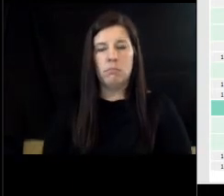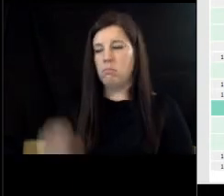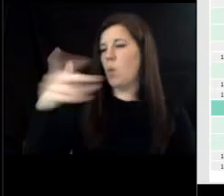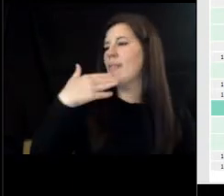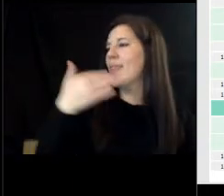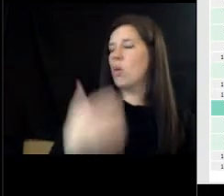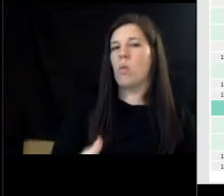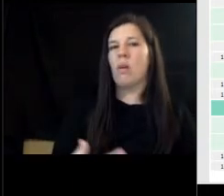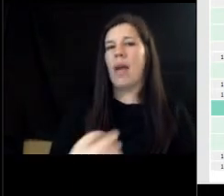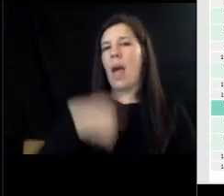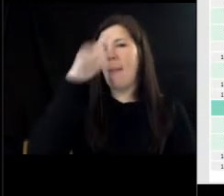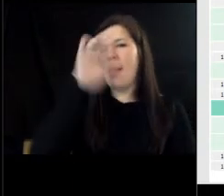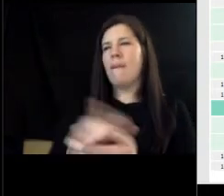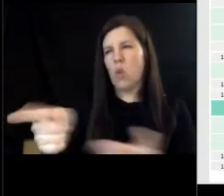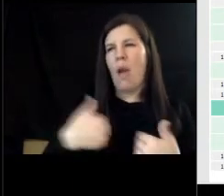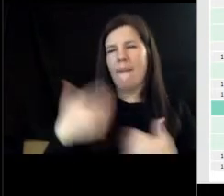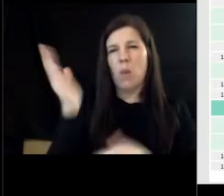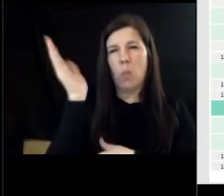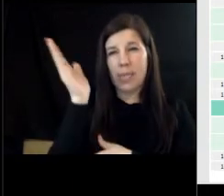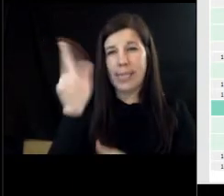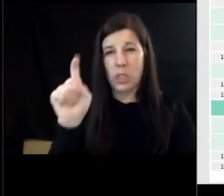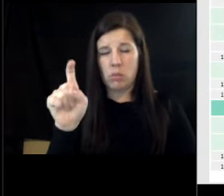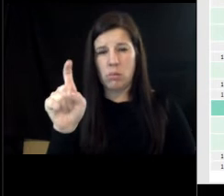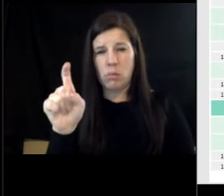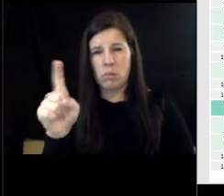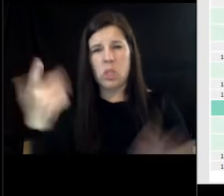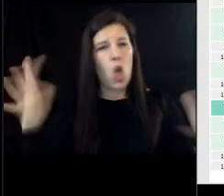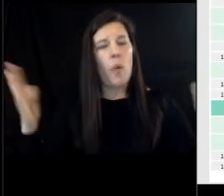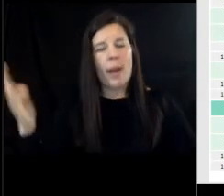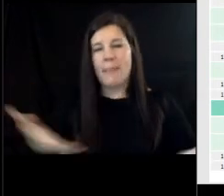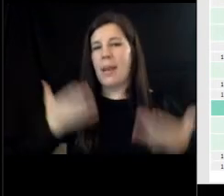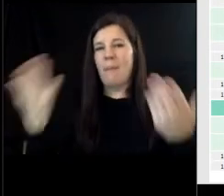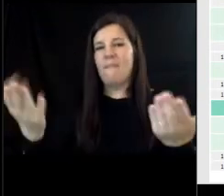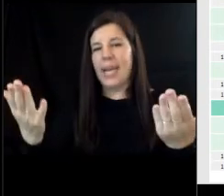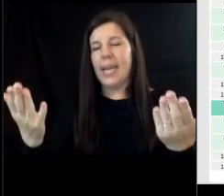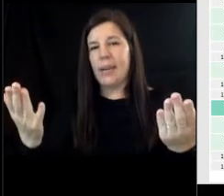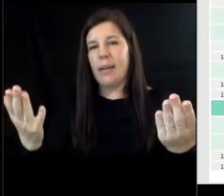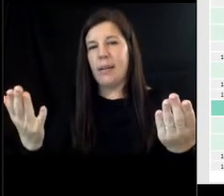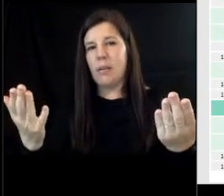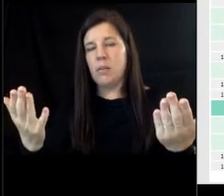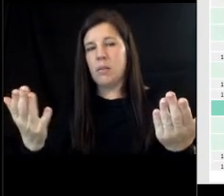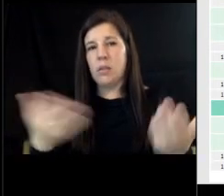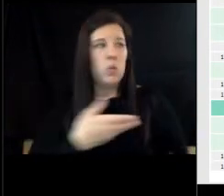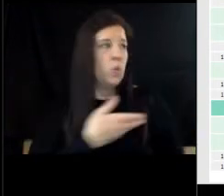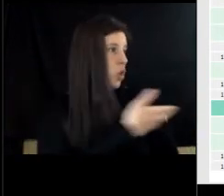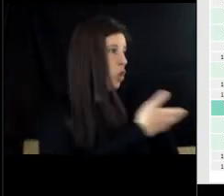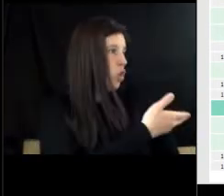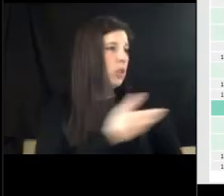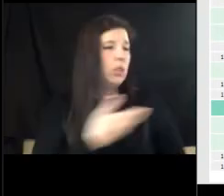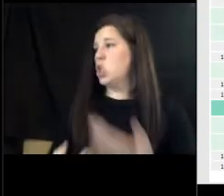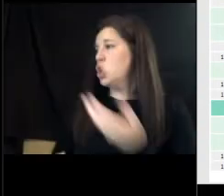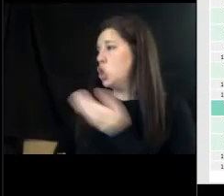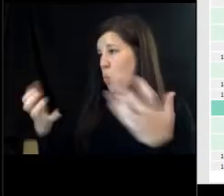mr rumpf i believe you have a presentation uh this has already been provided so for my colleagues to you would you like to see it or